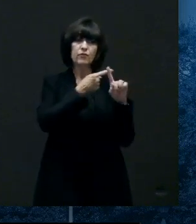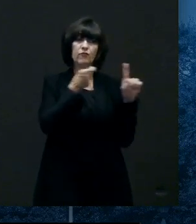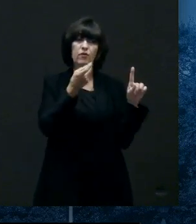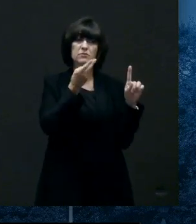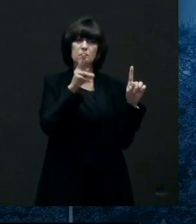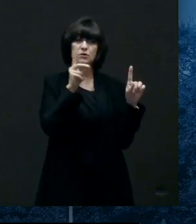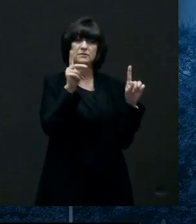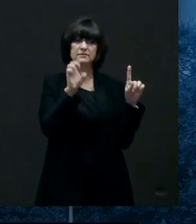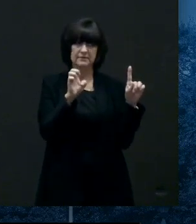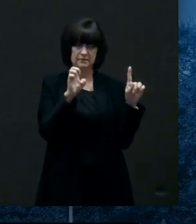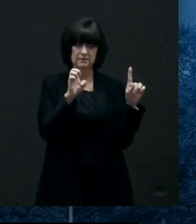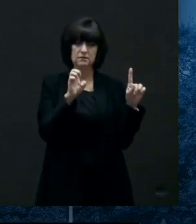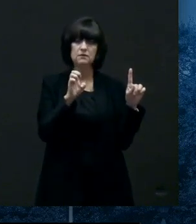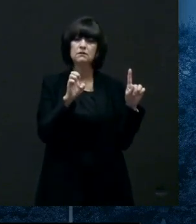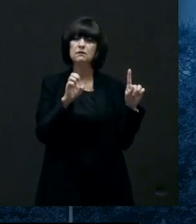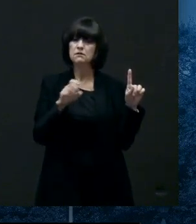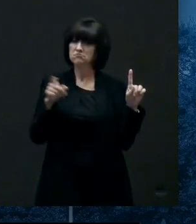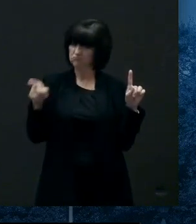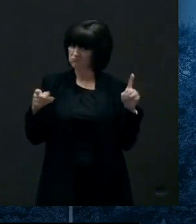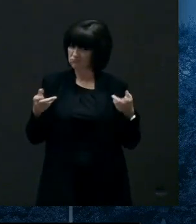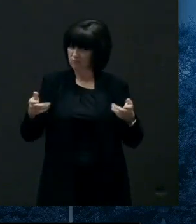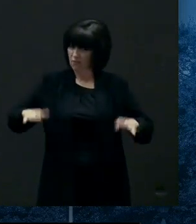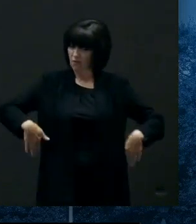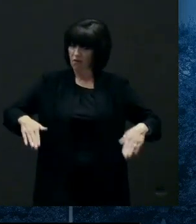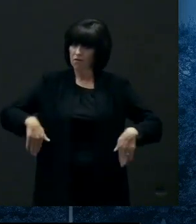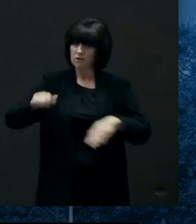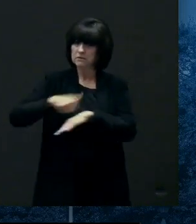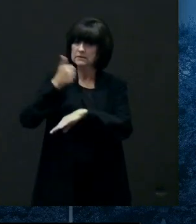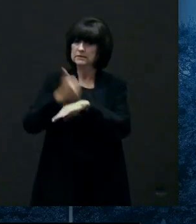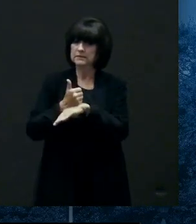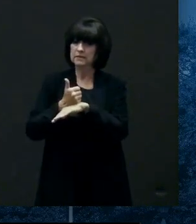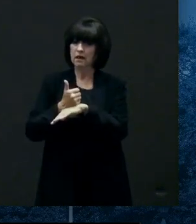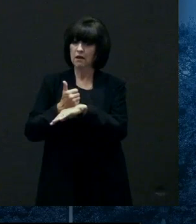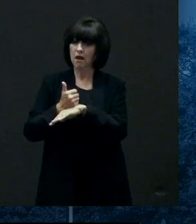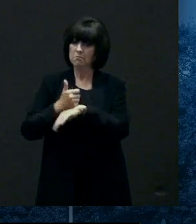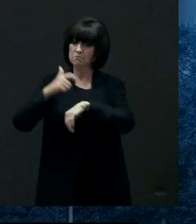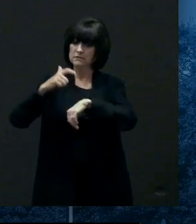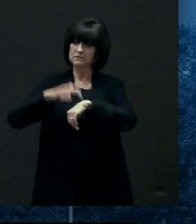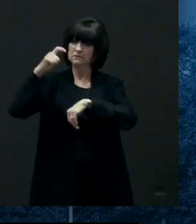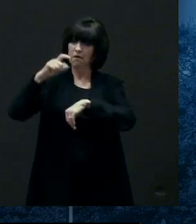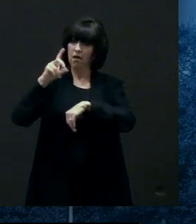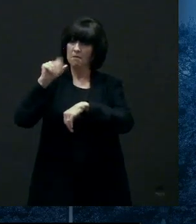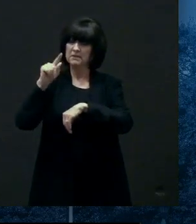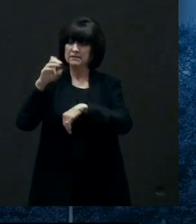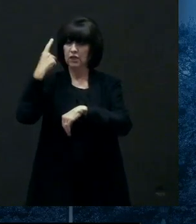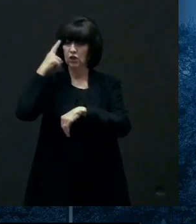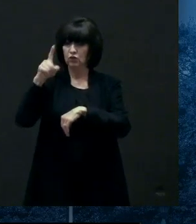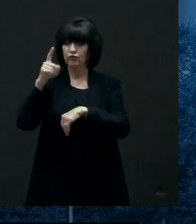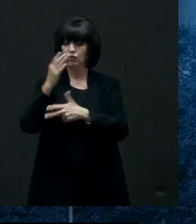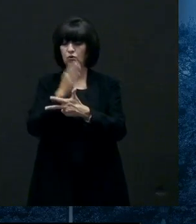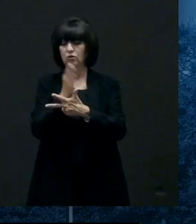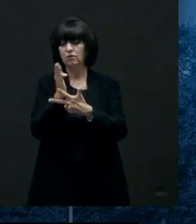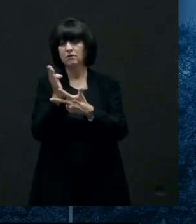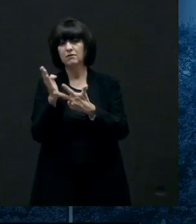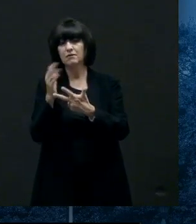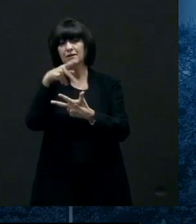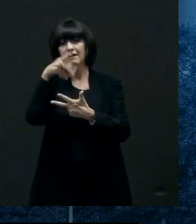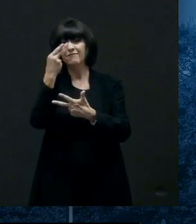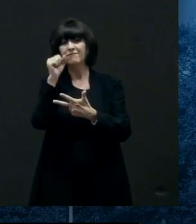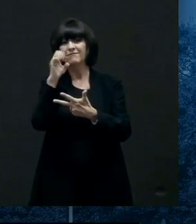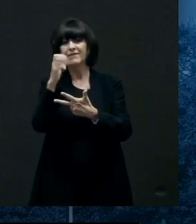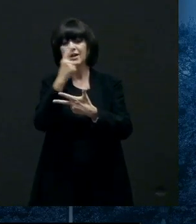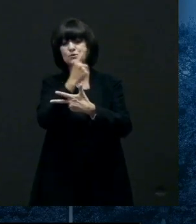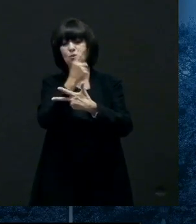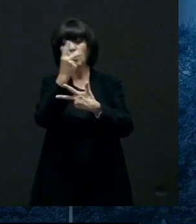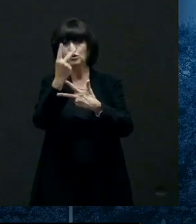for phase three yet and what would it take to get to that point of reopening yeah so the phase three is an interesting uh challenge